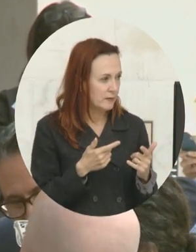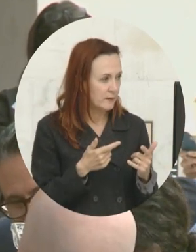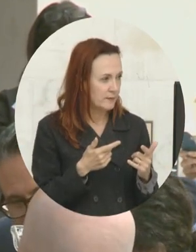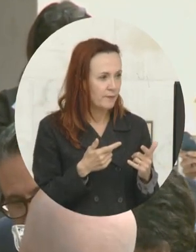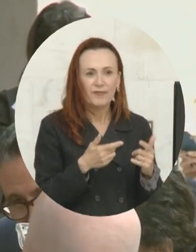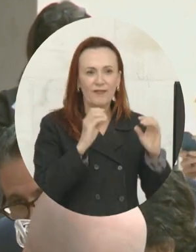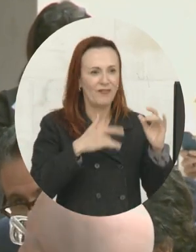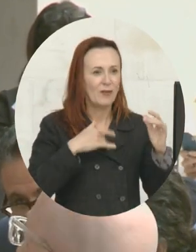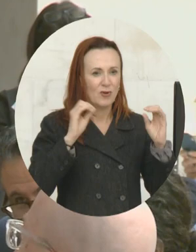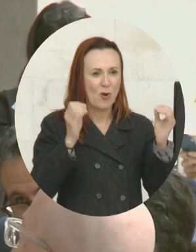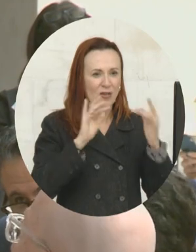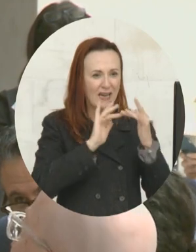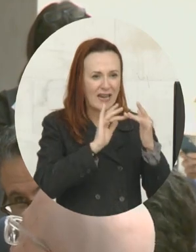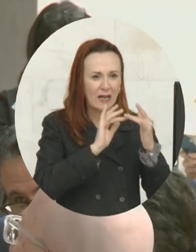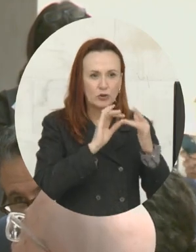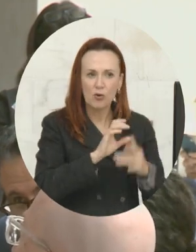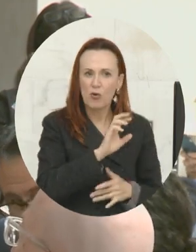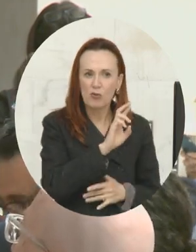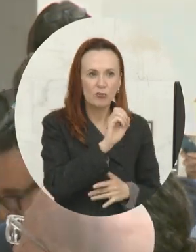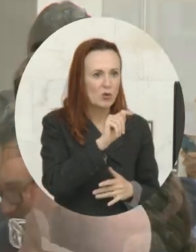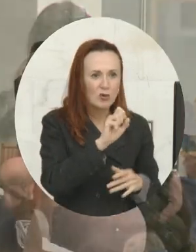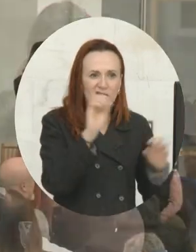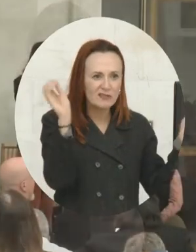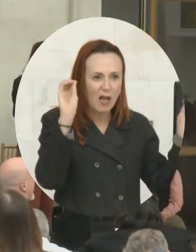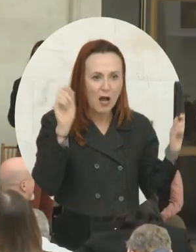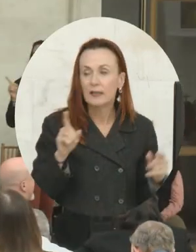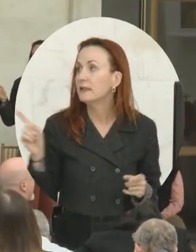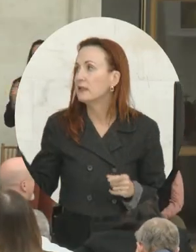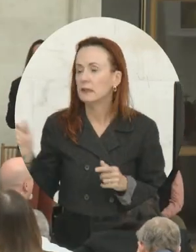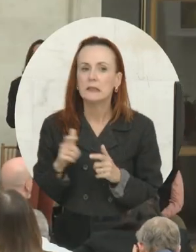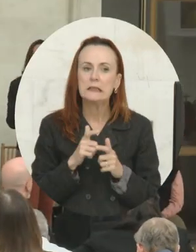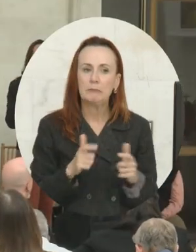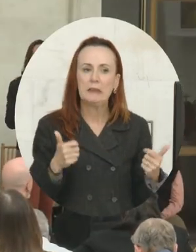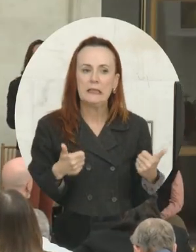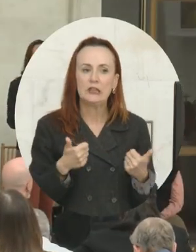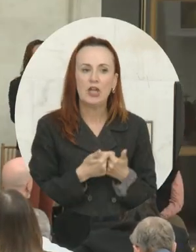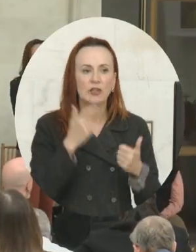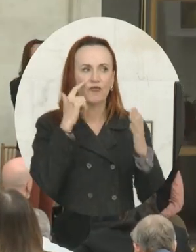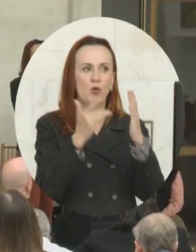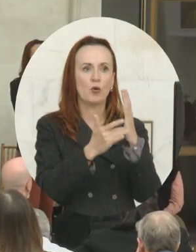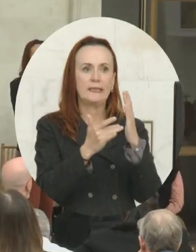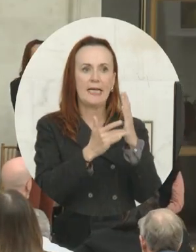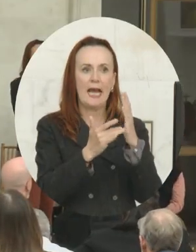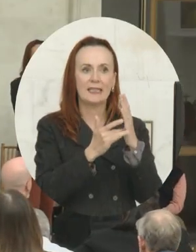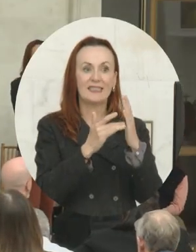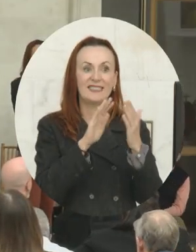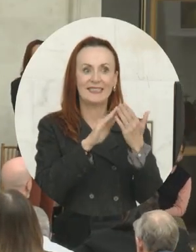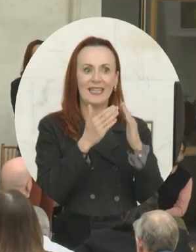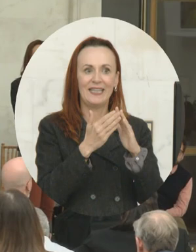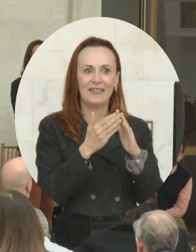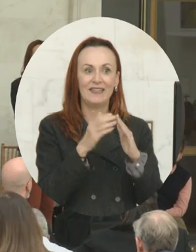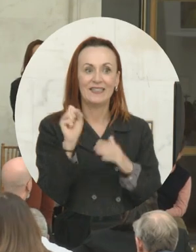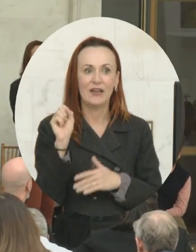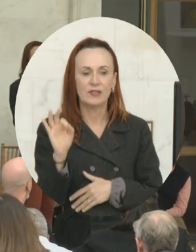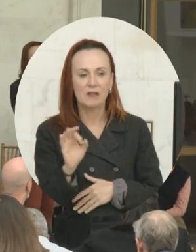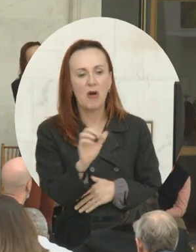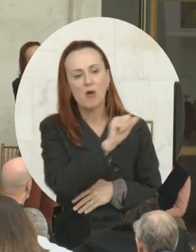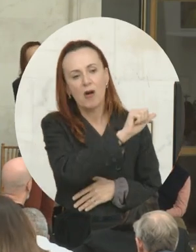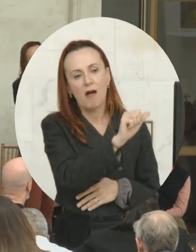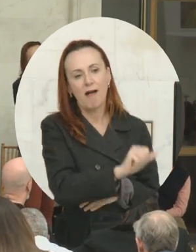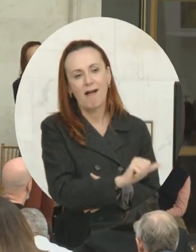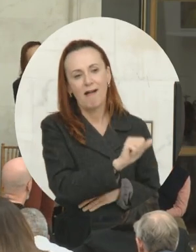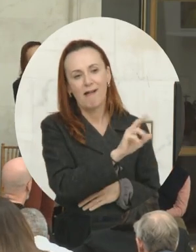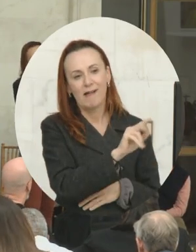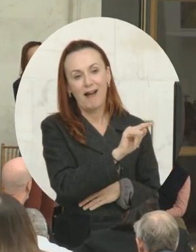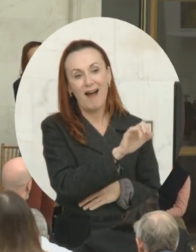connection or roots in the area? This is a really big challenge in tech boom cities like San Francisco, like Boston as well. You also did mention the